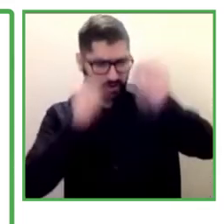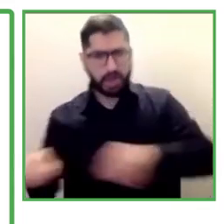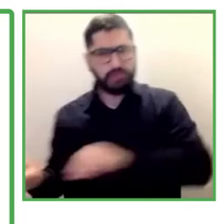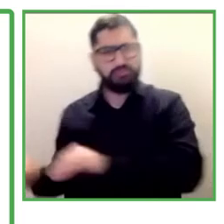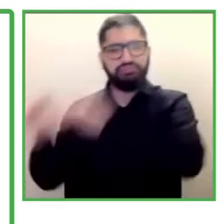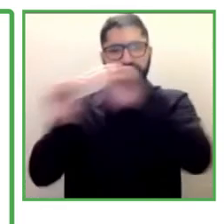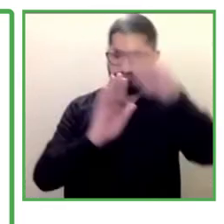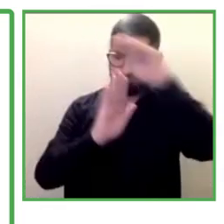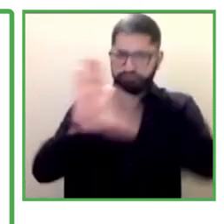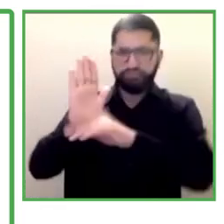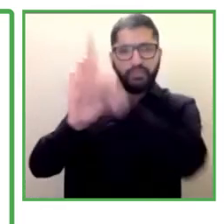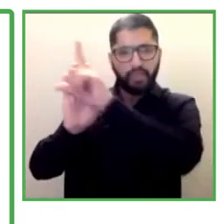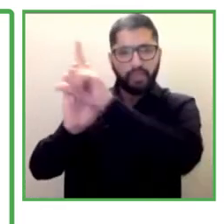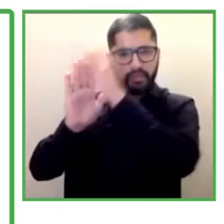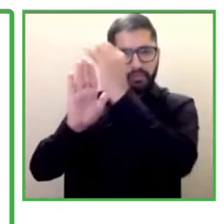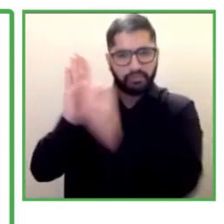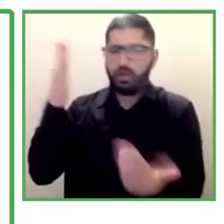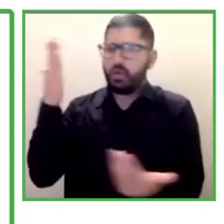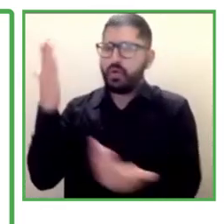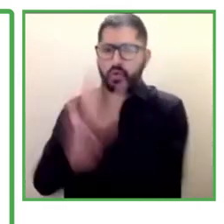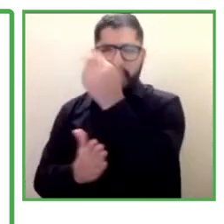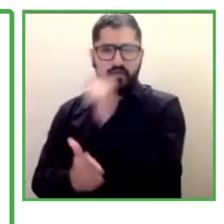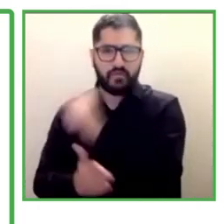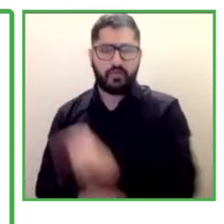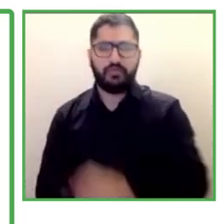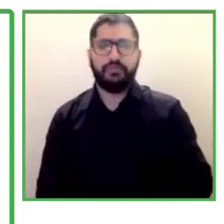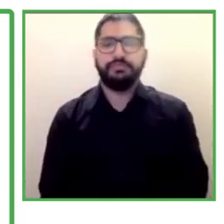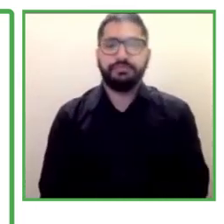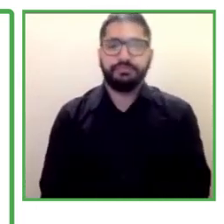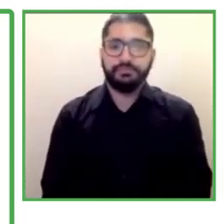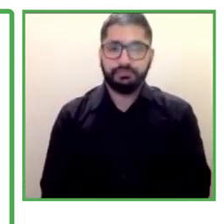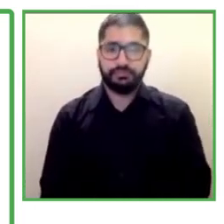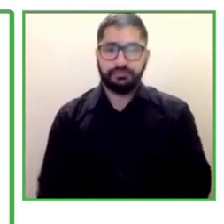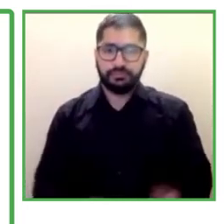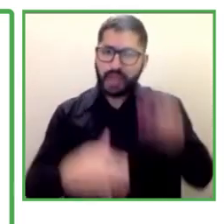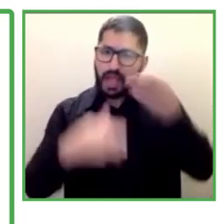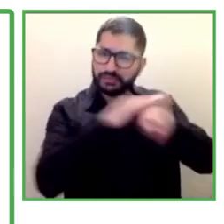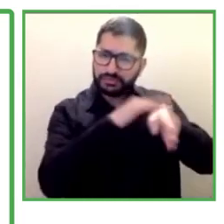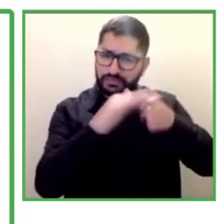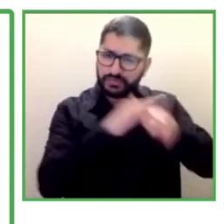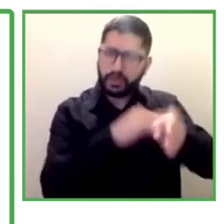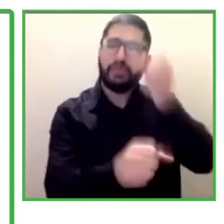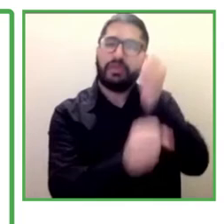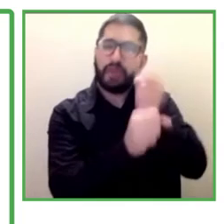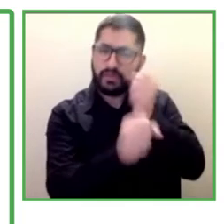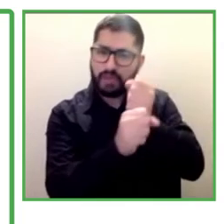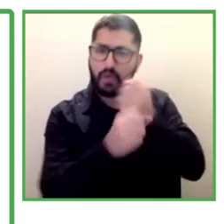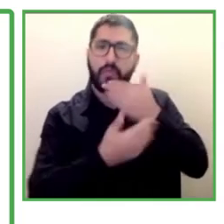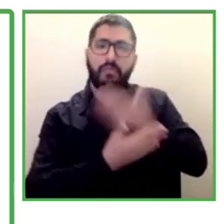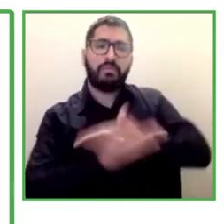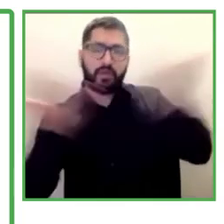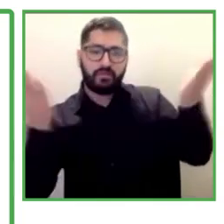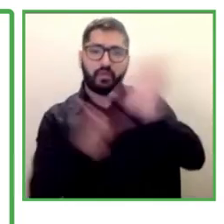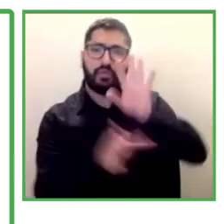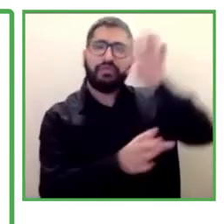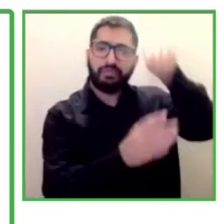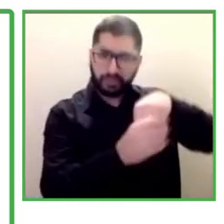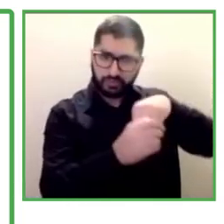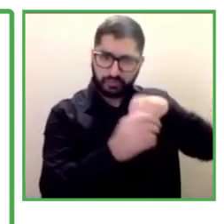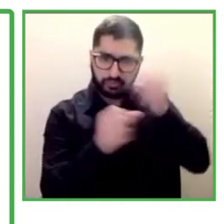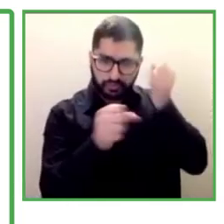measures that were carried out, and it has to do with access to public employment in the public sector.